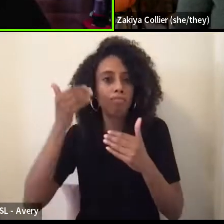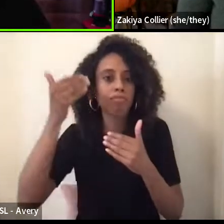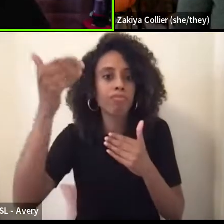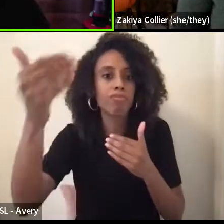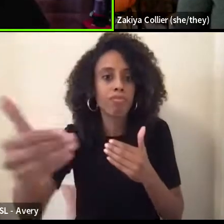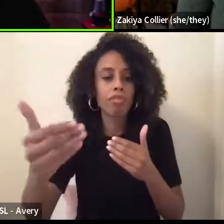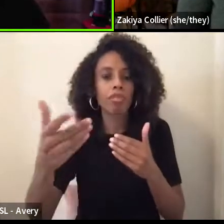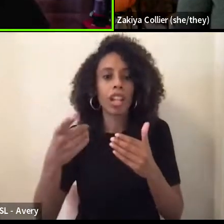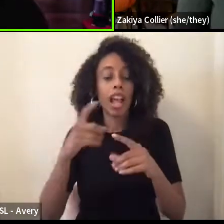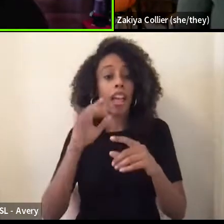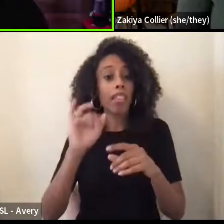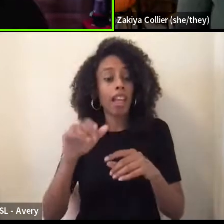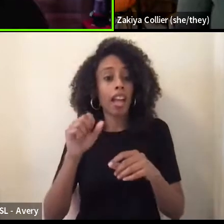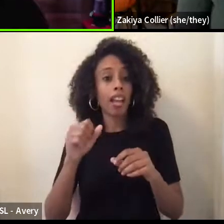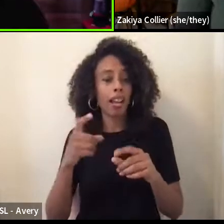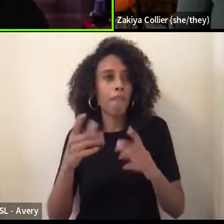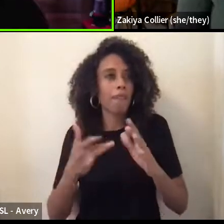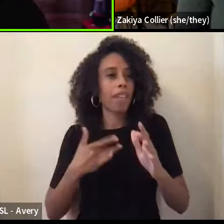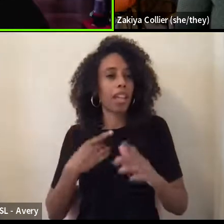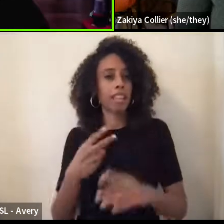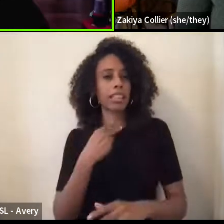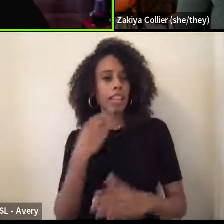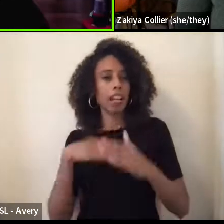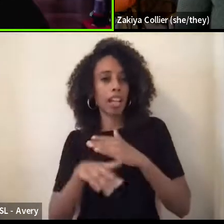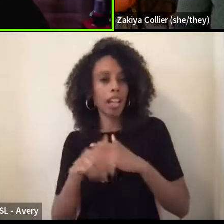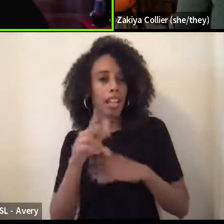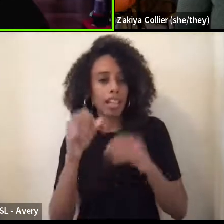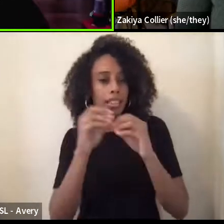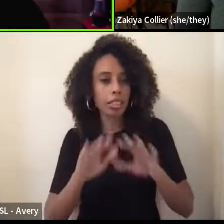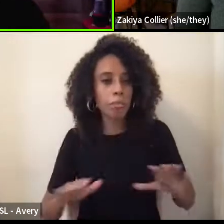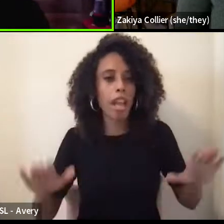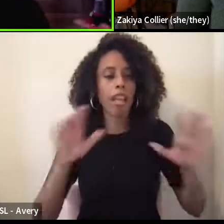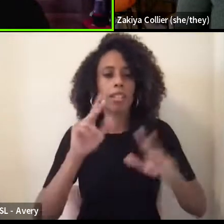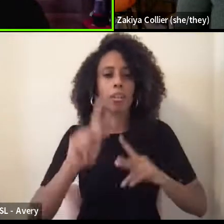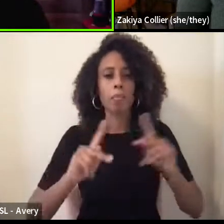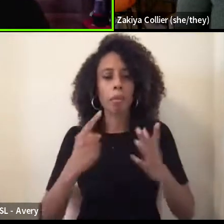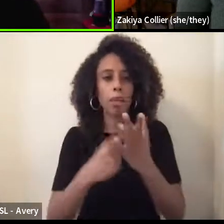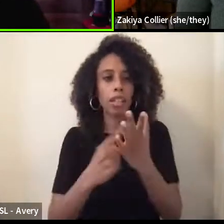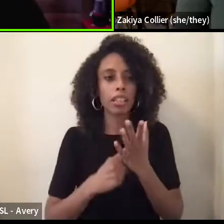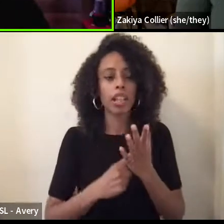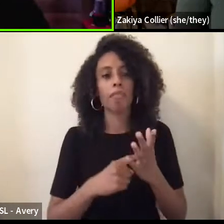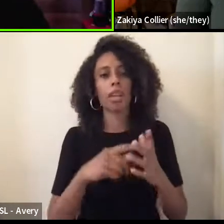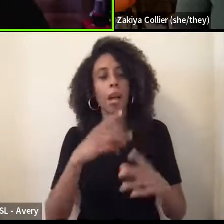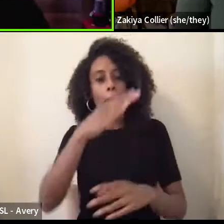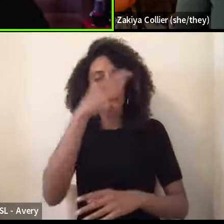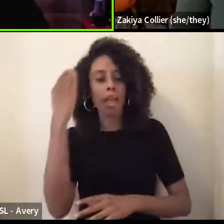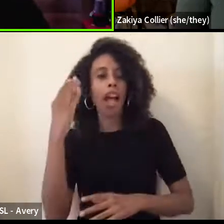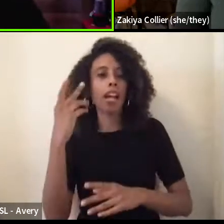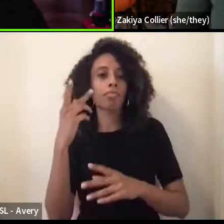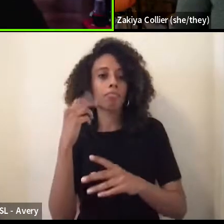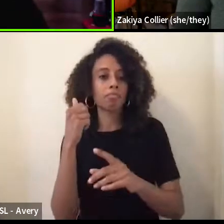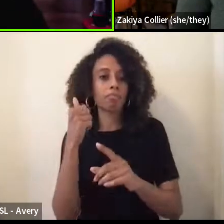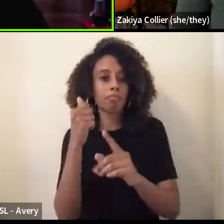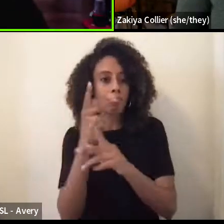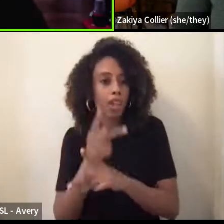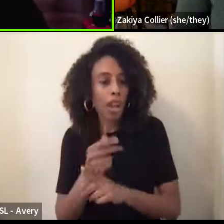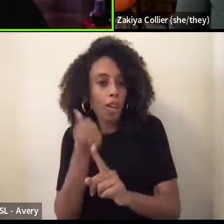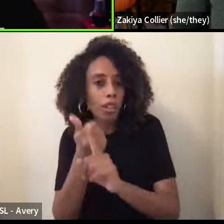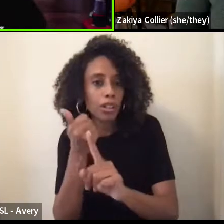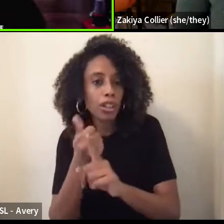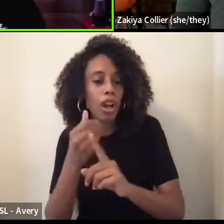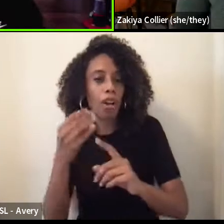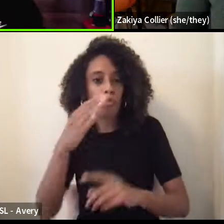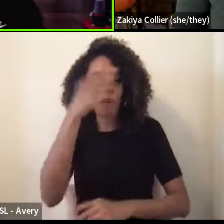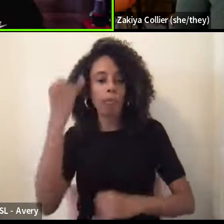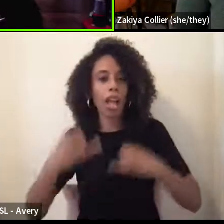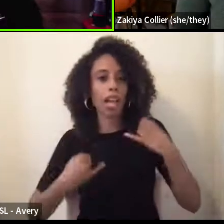keep talking about, you know, self care and black joy. And I'm like, moving forward is a part of that, but how do we move forward if we